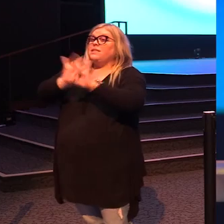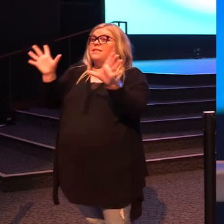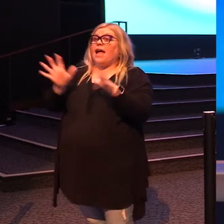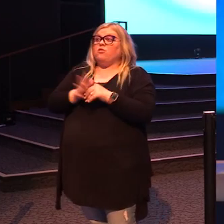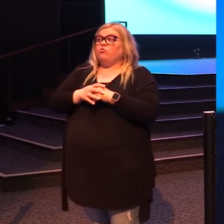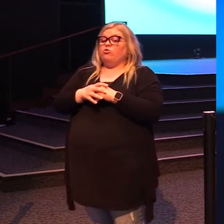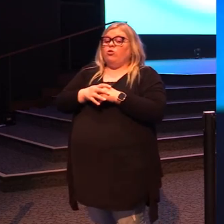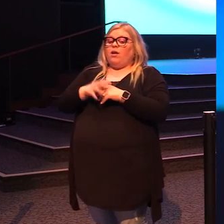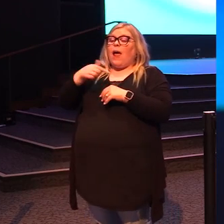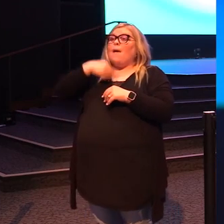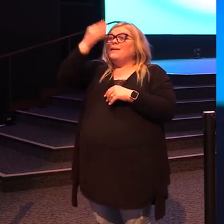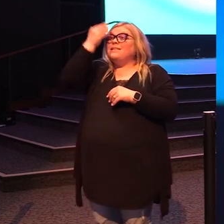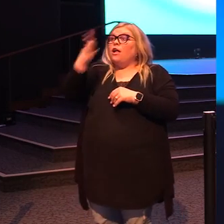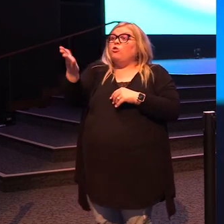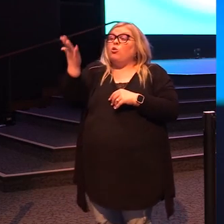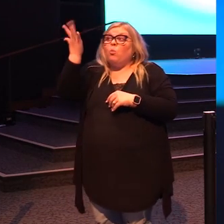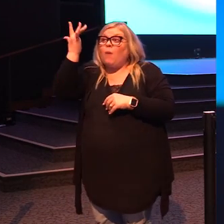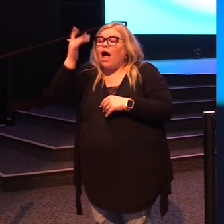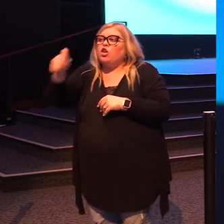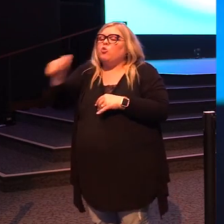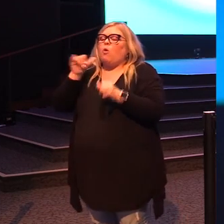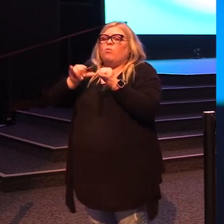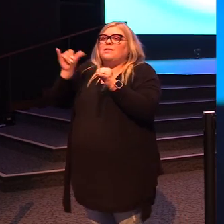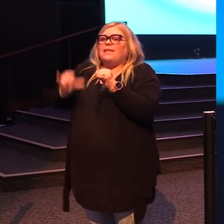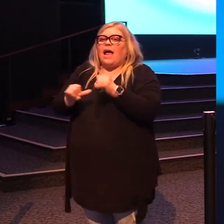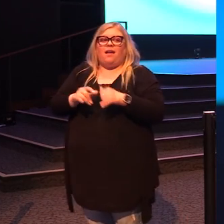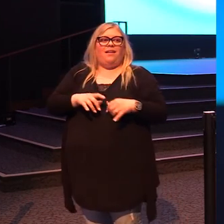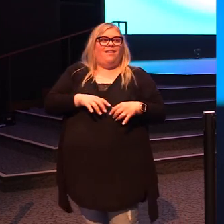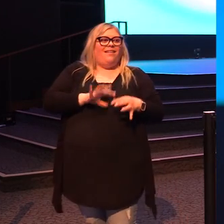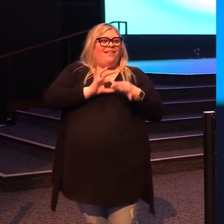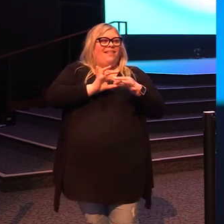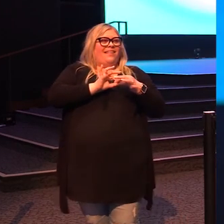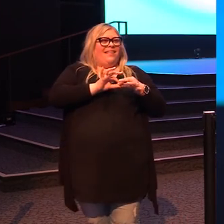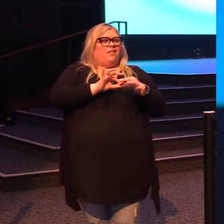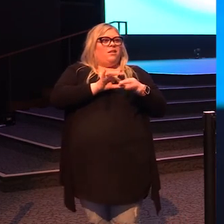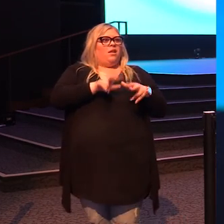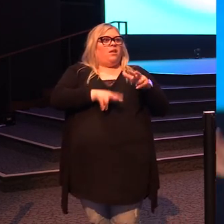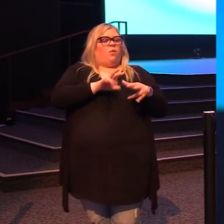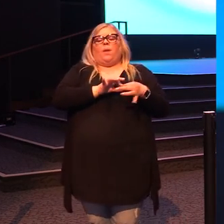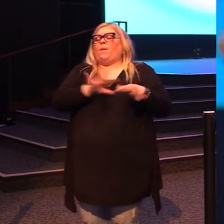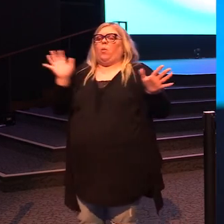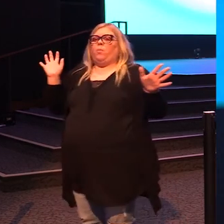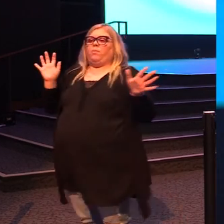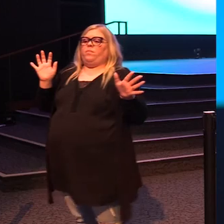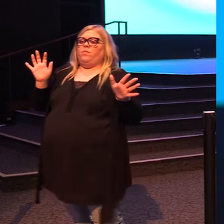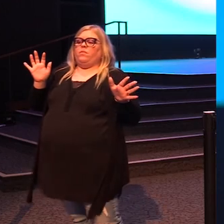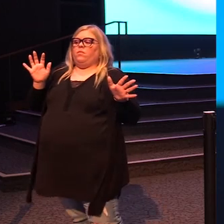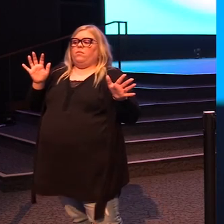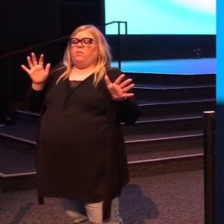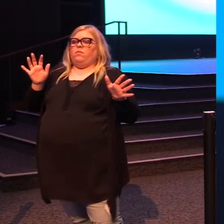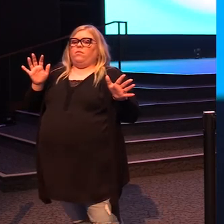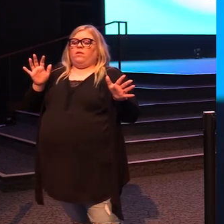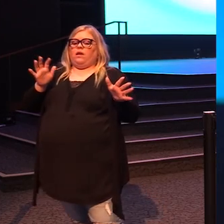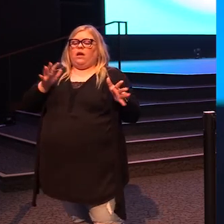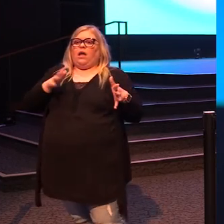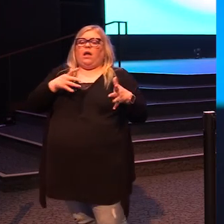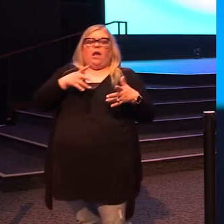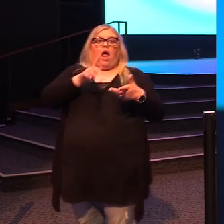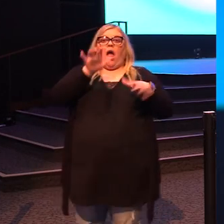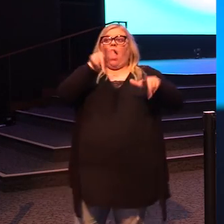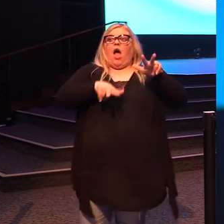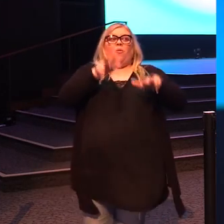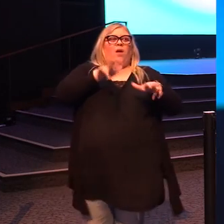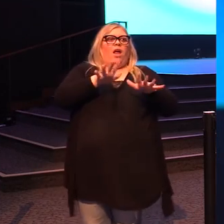And I'm telling you why, because you won't stay. When it gets awkward, you get up from the table. When it gets awkward, you drive off. When it gets awkward, you change the